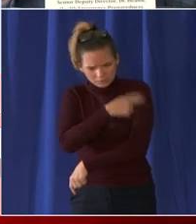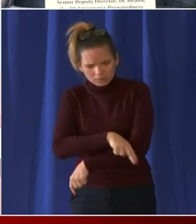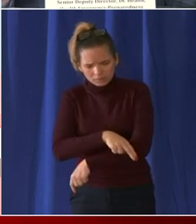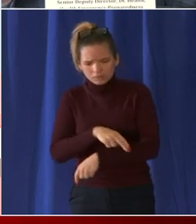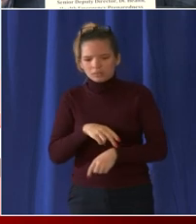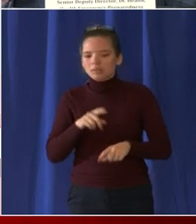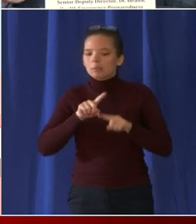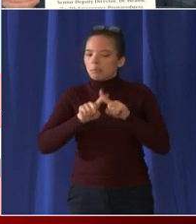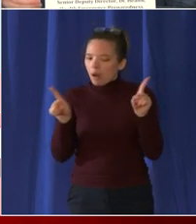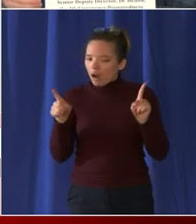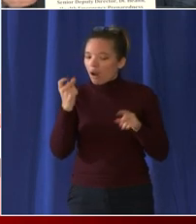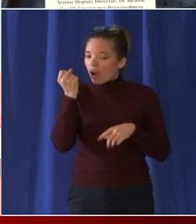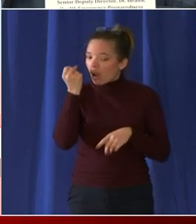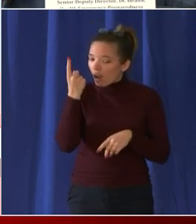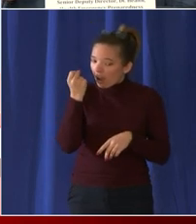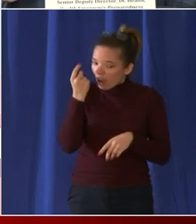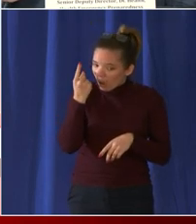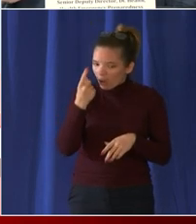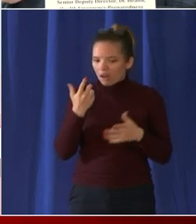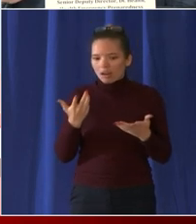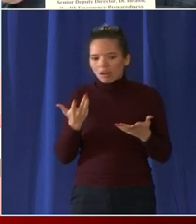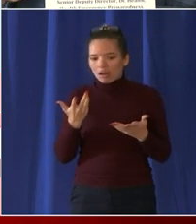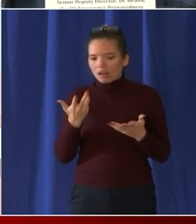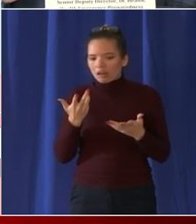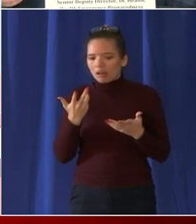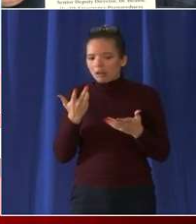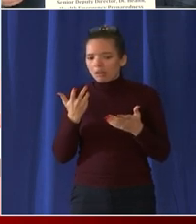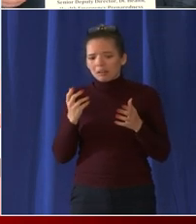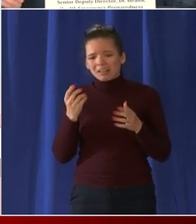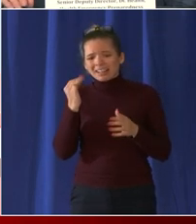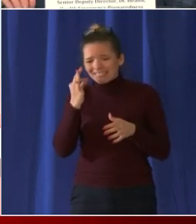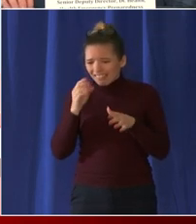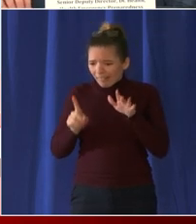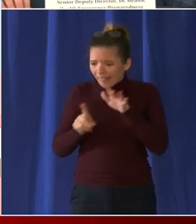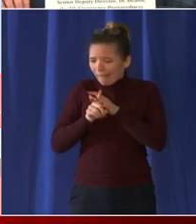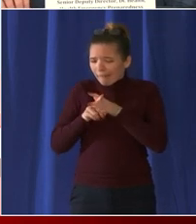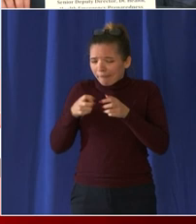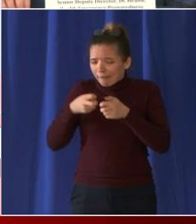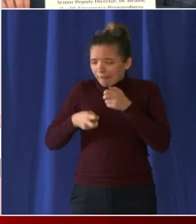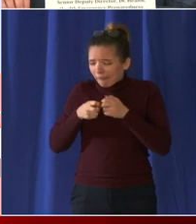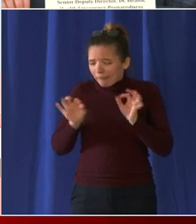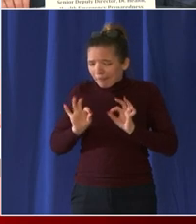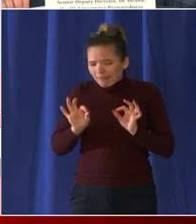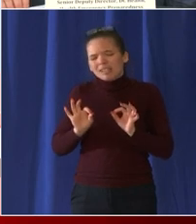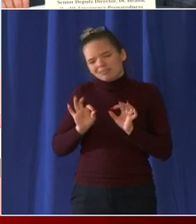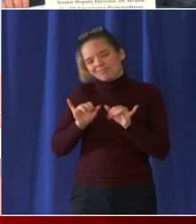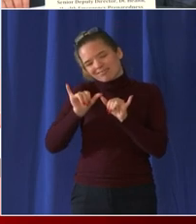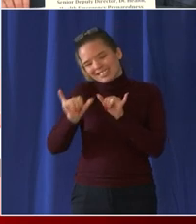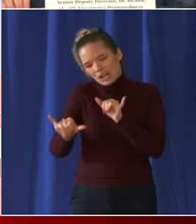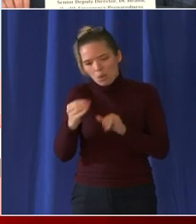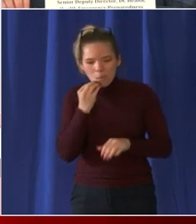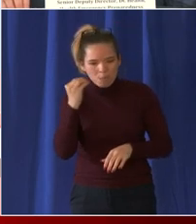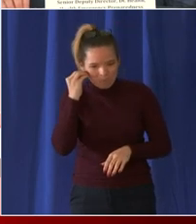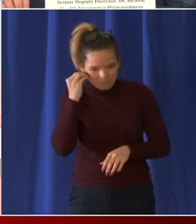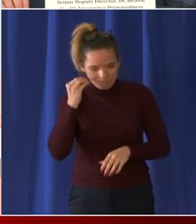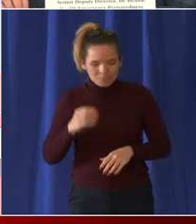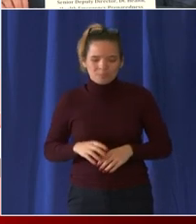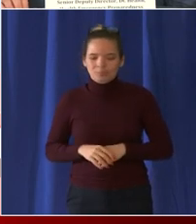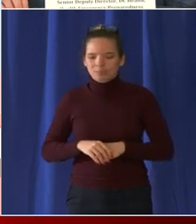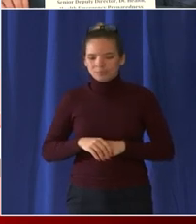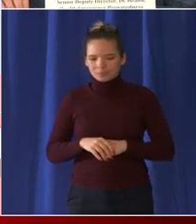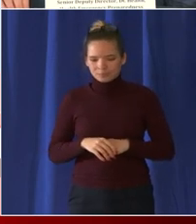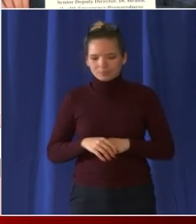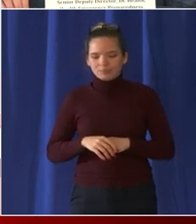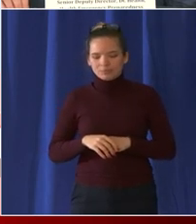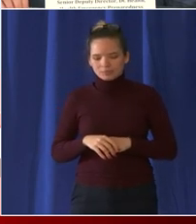COVID the best course of action for you is to stay home and stay isolated finally we see a little bit of confusion